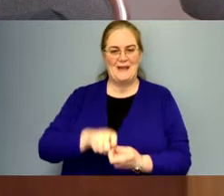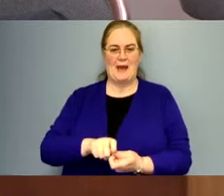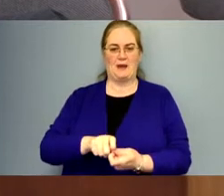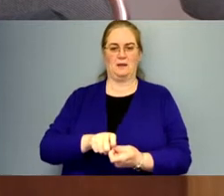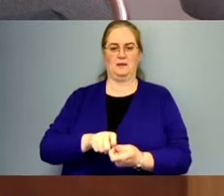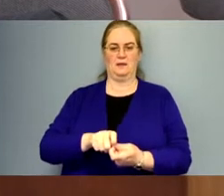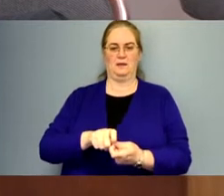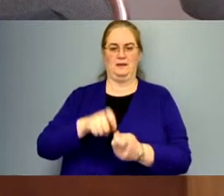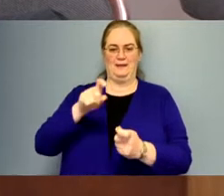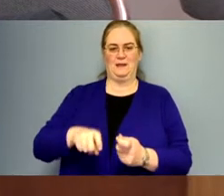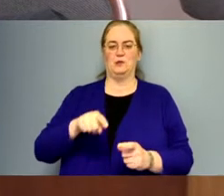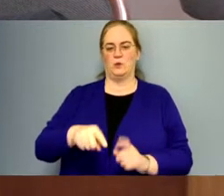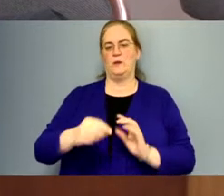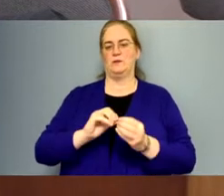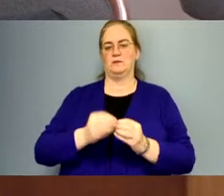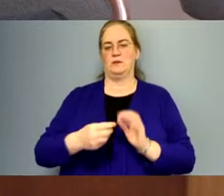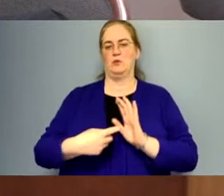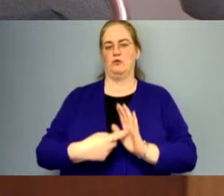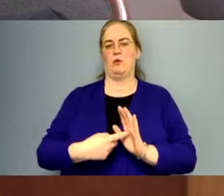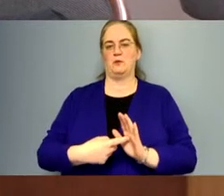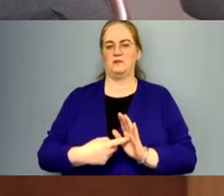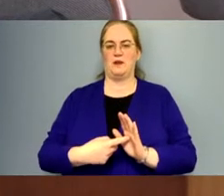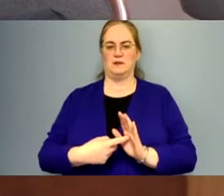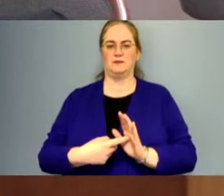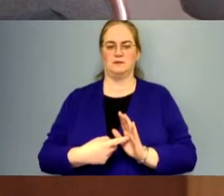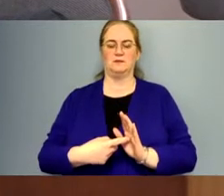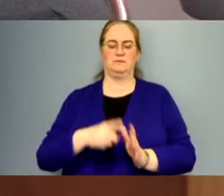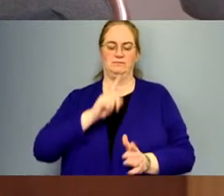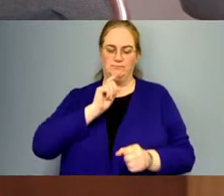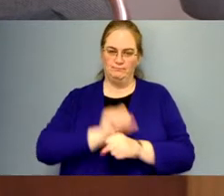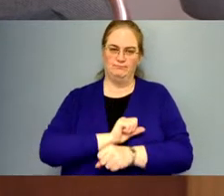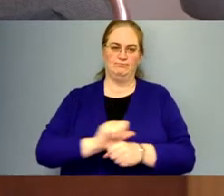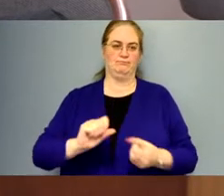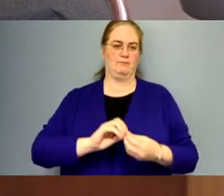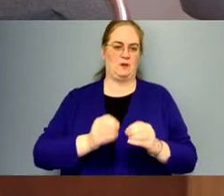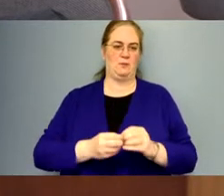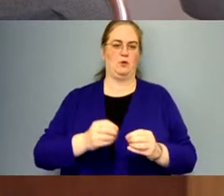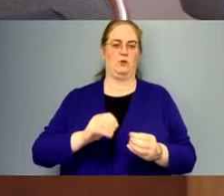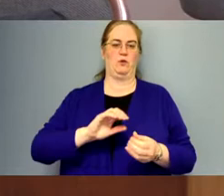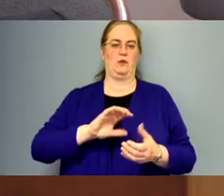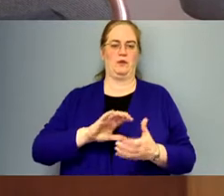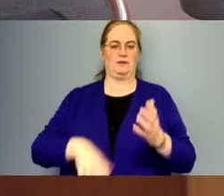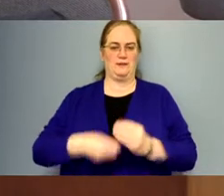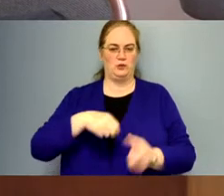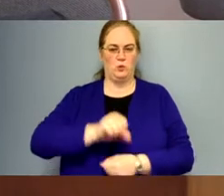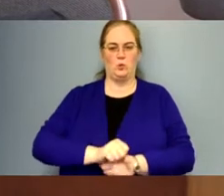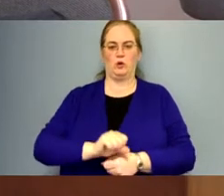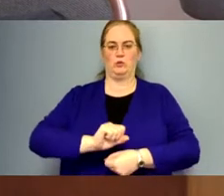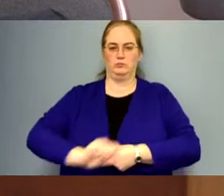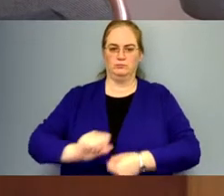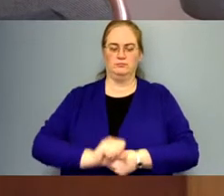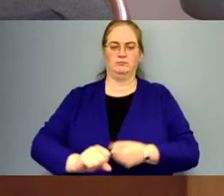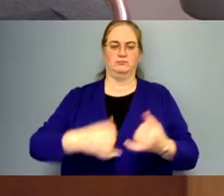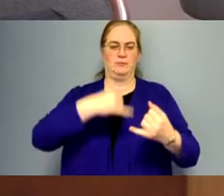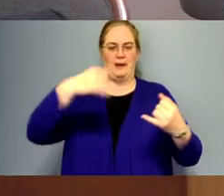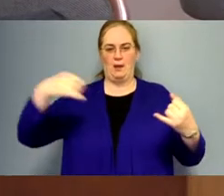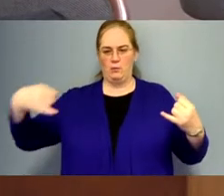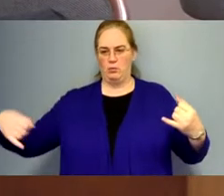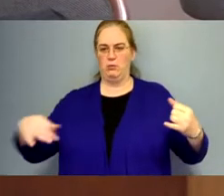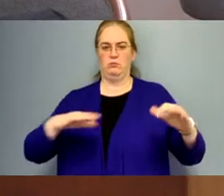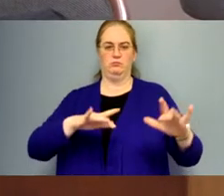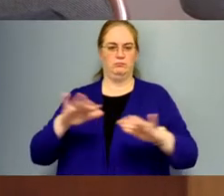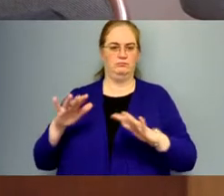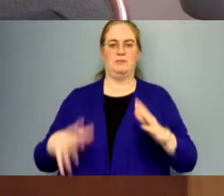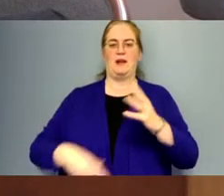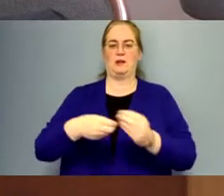what was just needed. So this number represents how much the actual number of the amount of additional work, additional labor, additional cabling for these extra